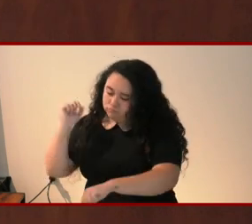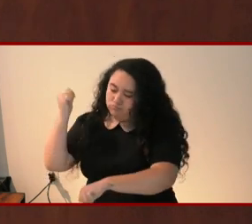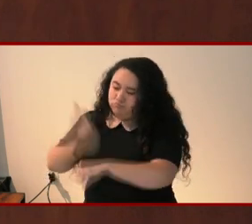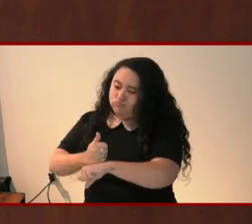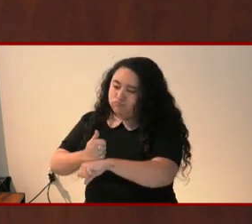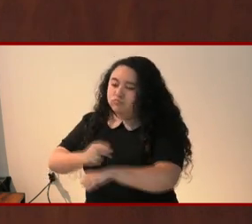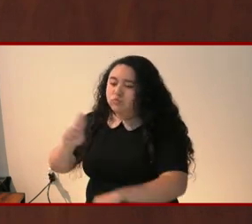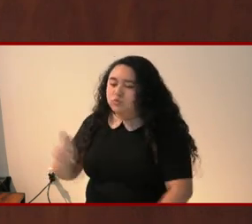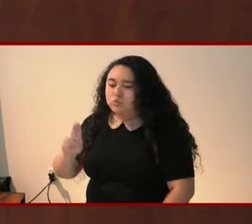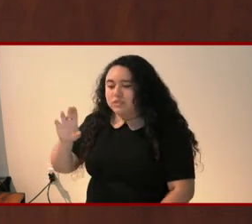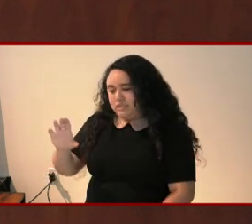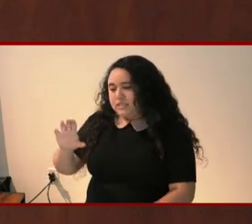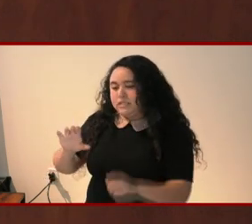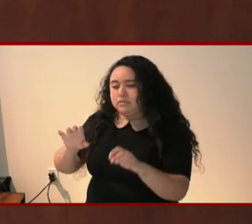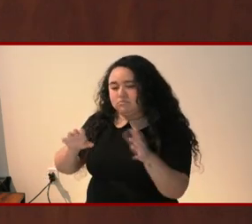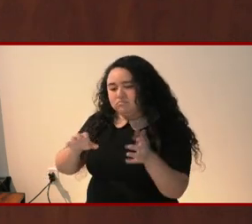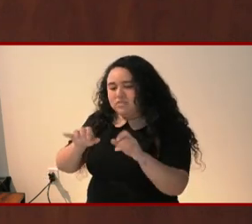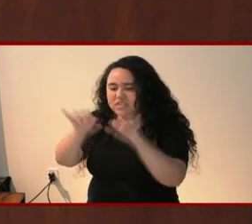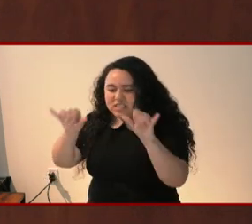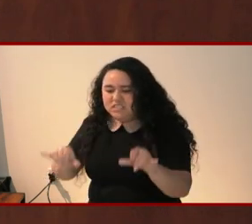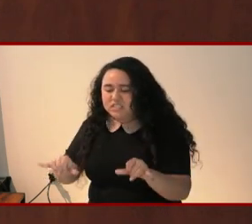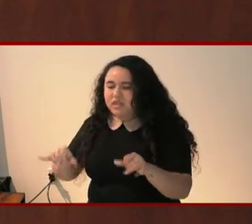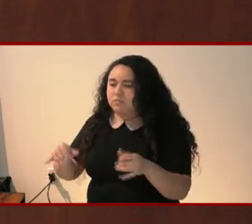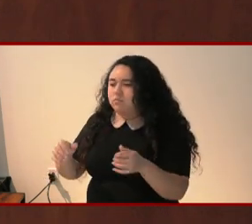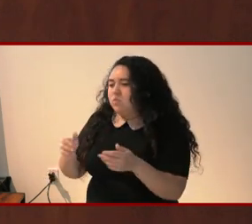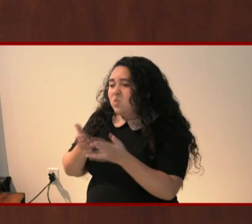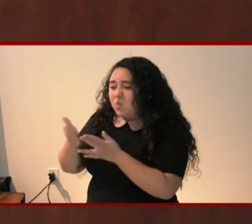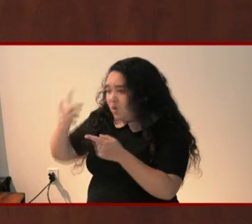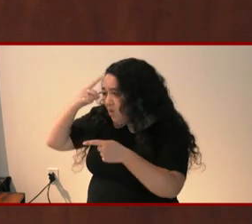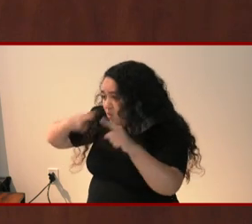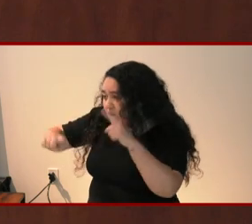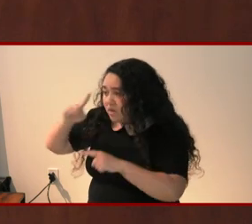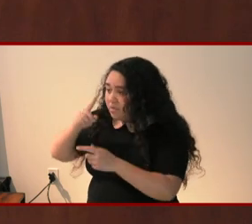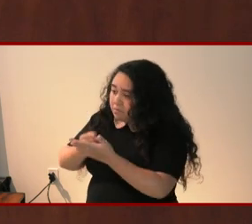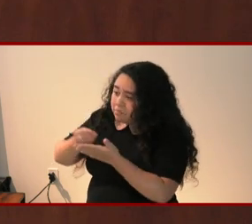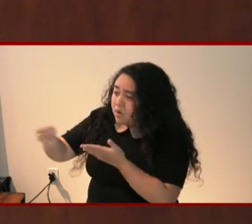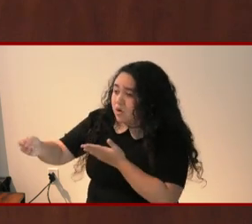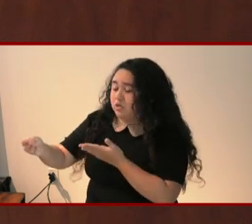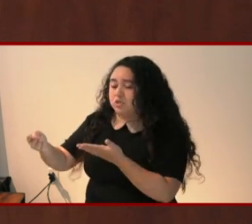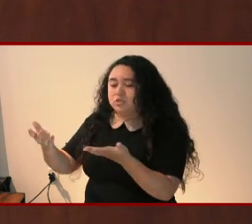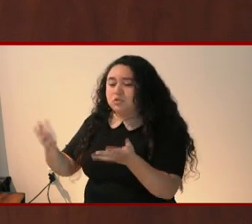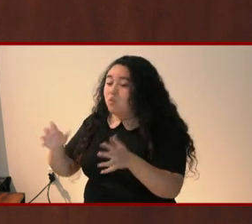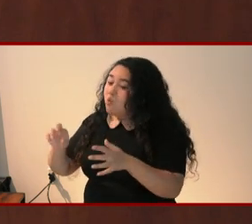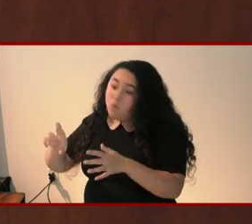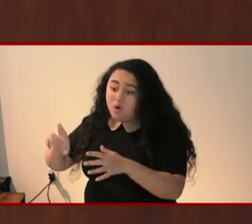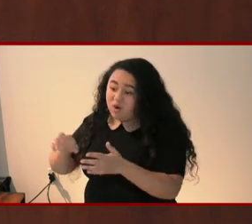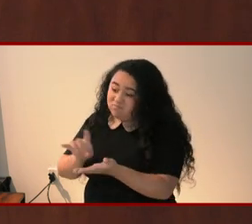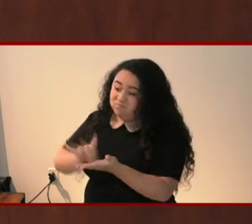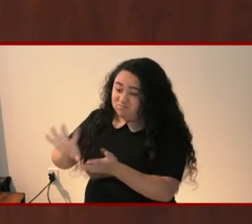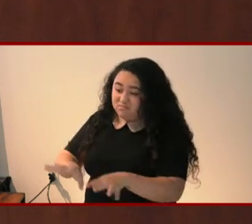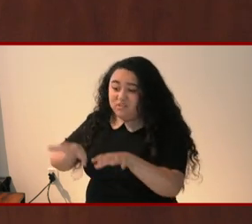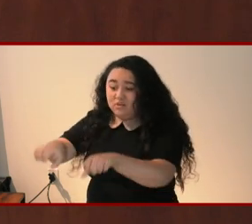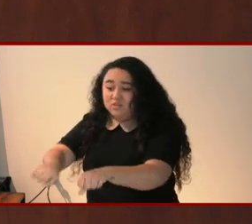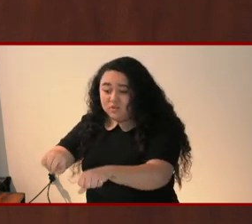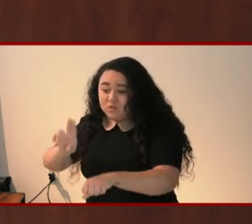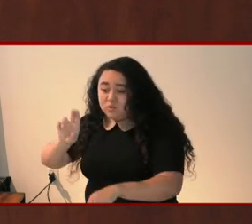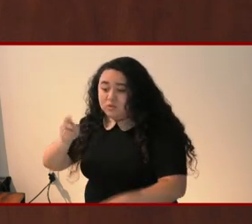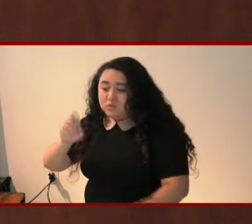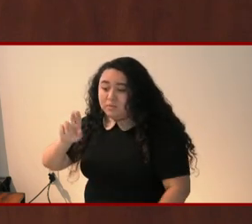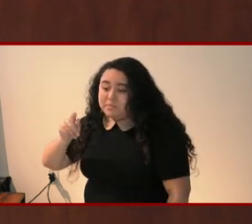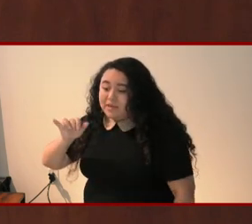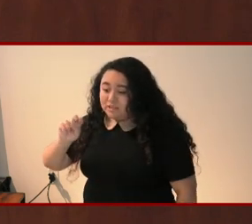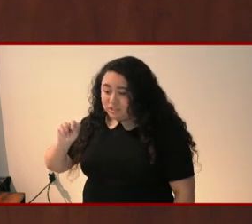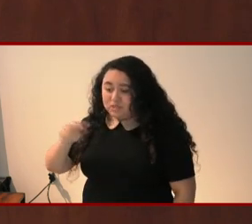the UC by some manner of agreement, or purchase or usurpation. We pay our respects